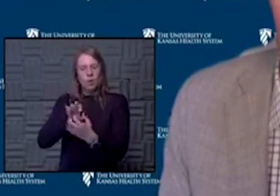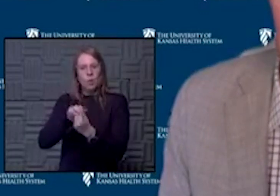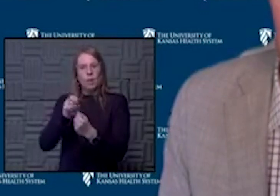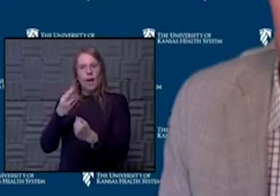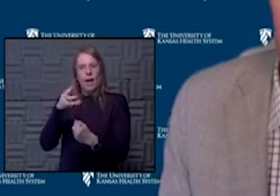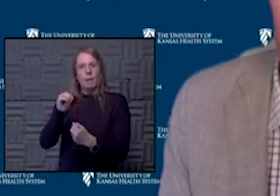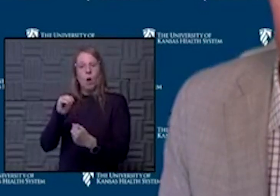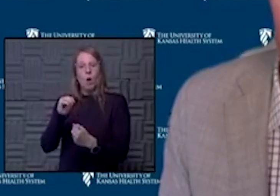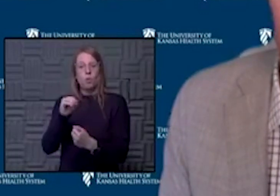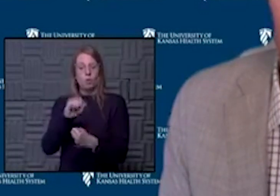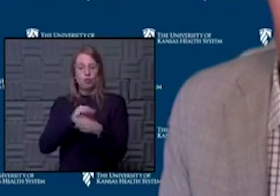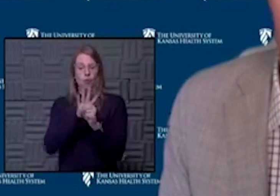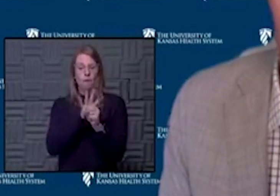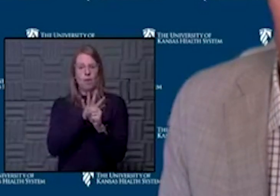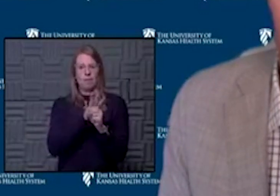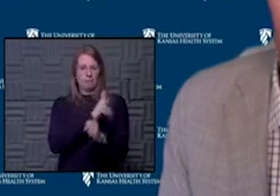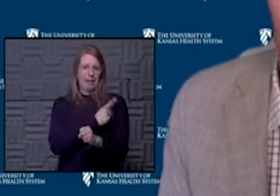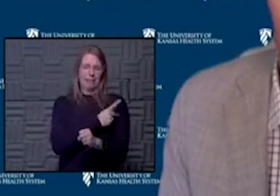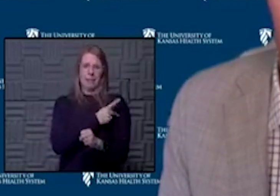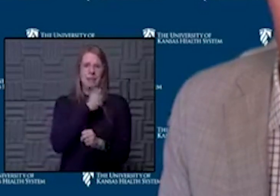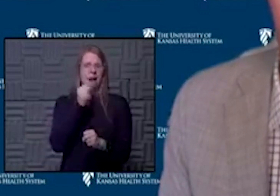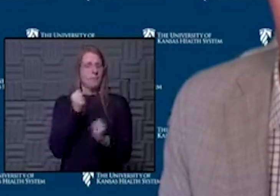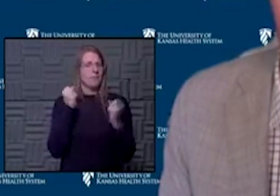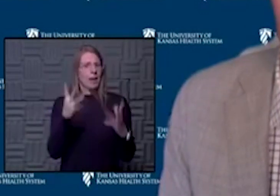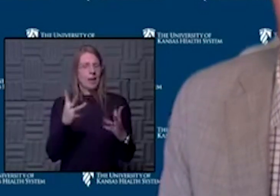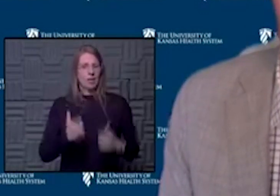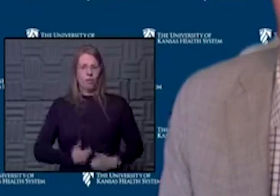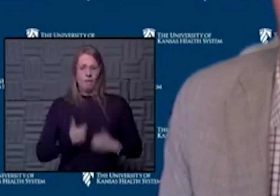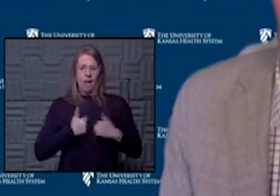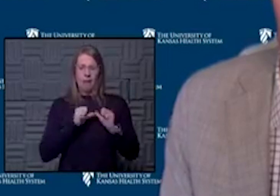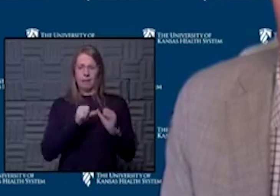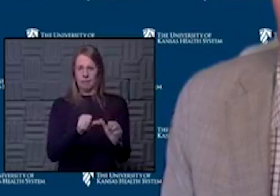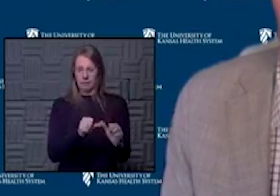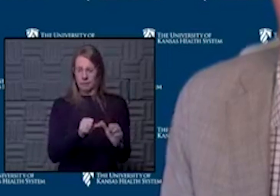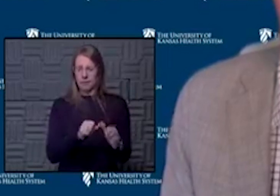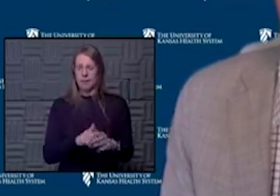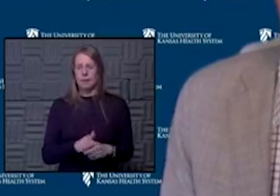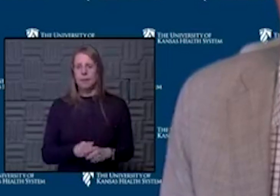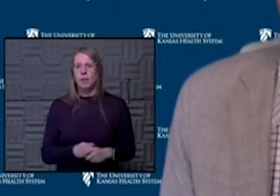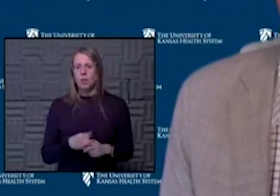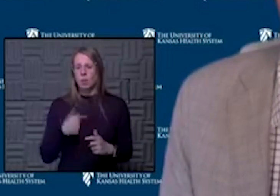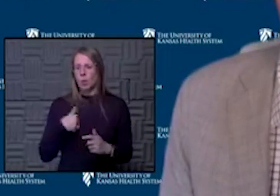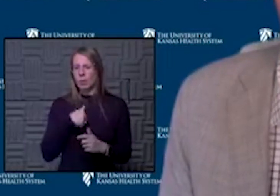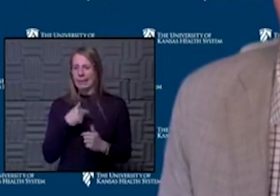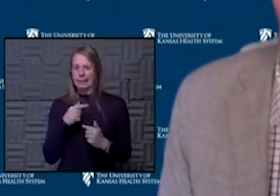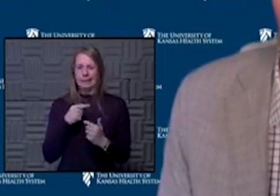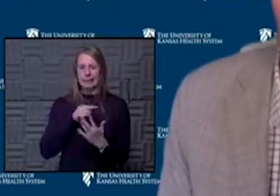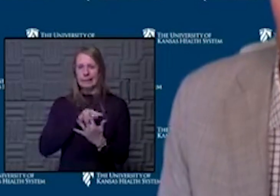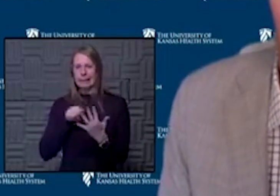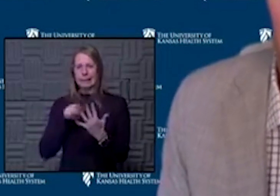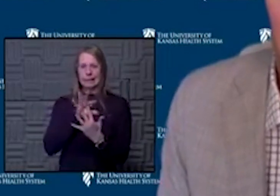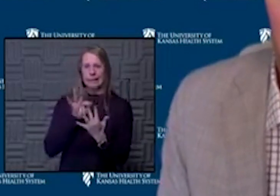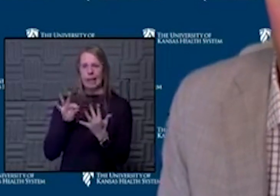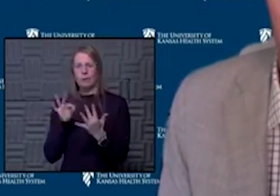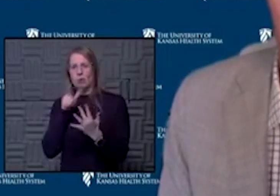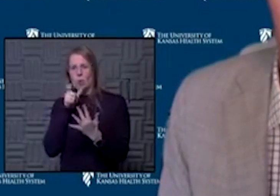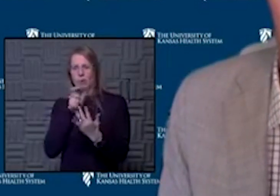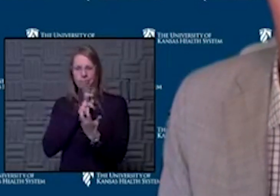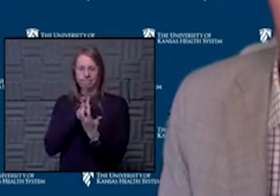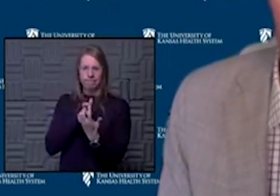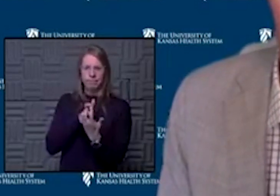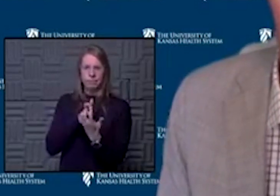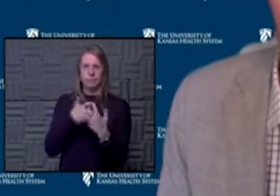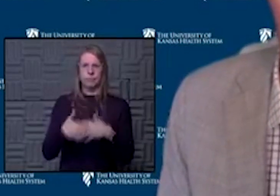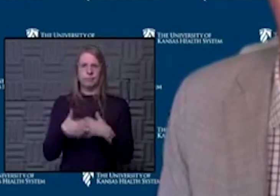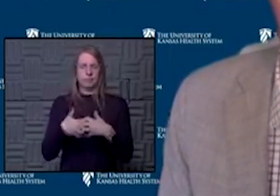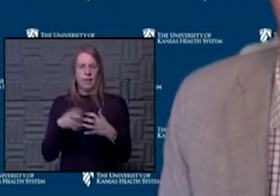COVID patients, not a lot have survived. And so we're relatively selective about who we put on. mentioned both of the patients that we